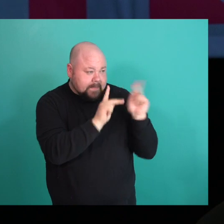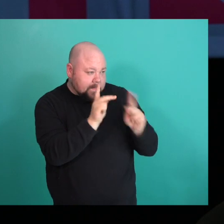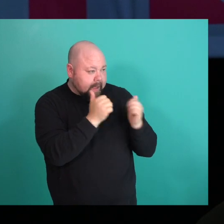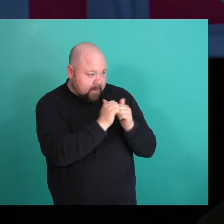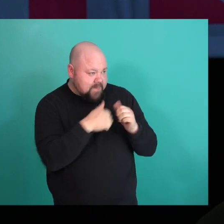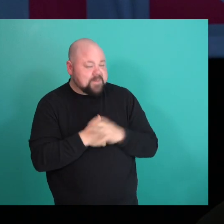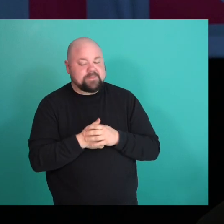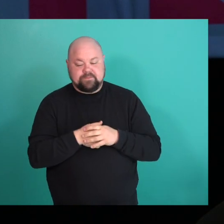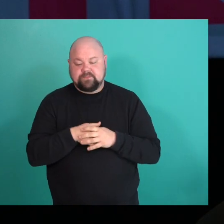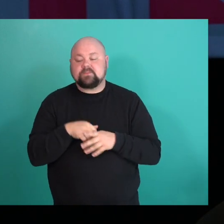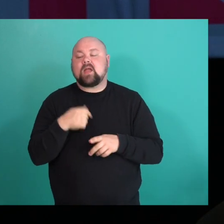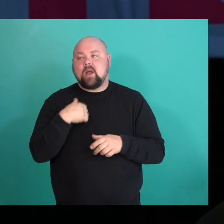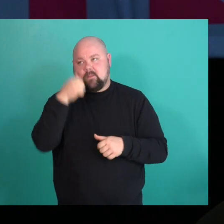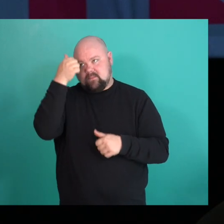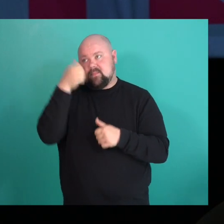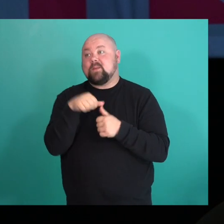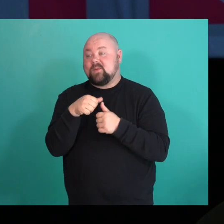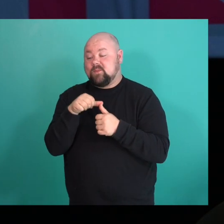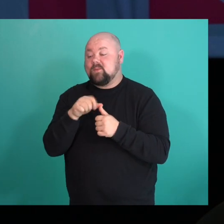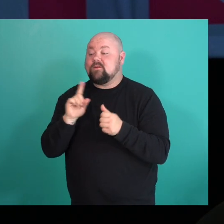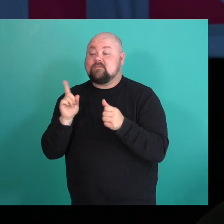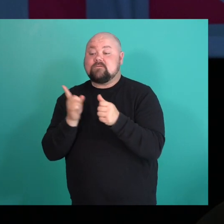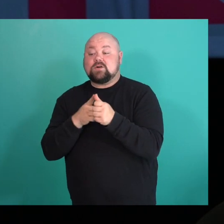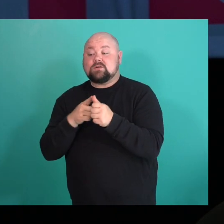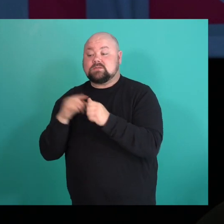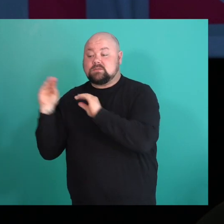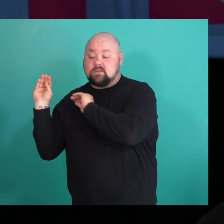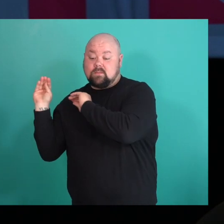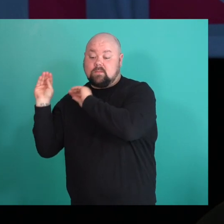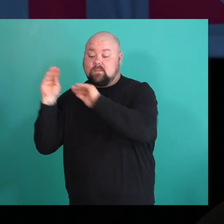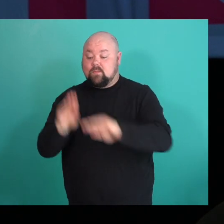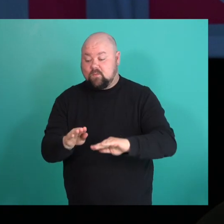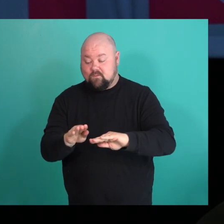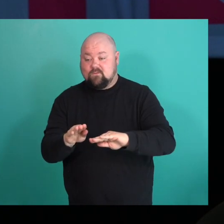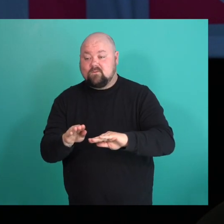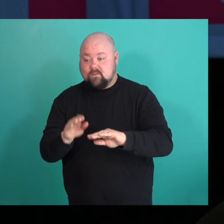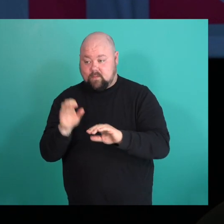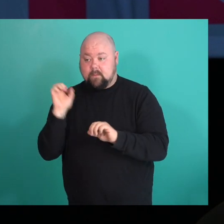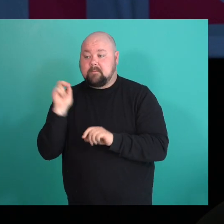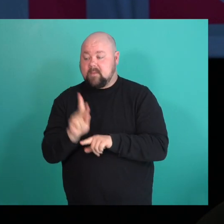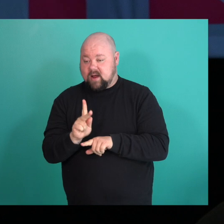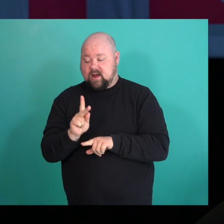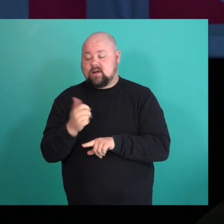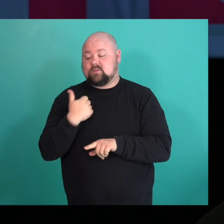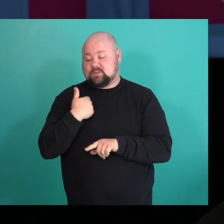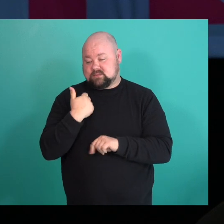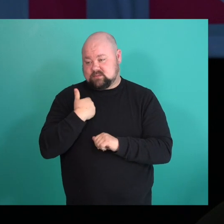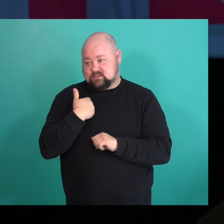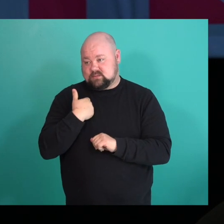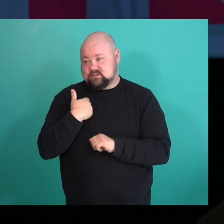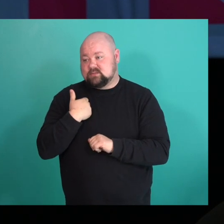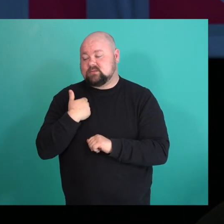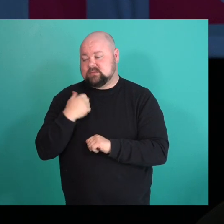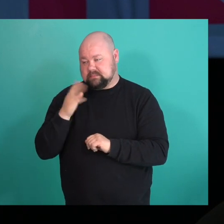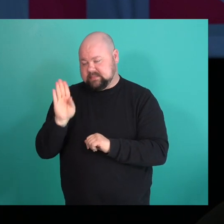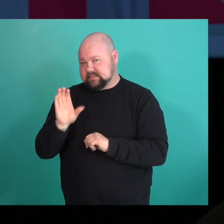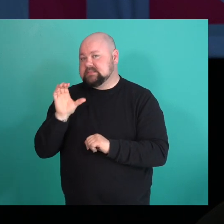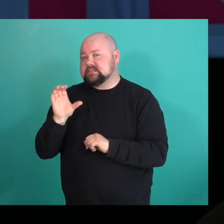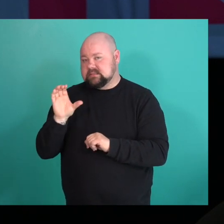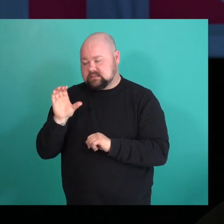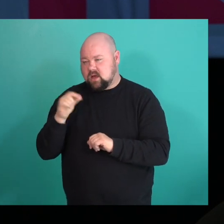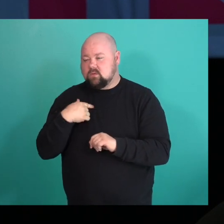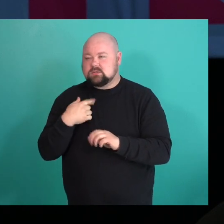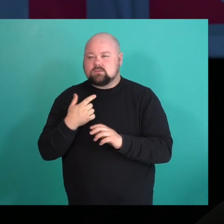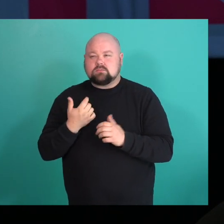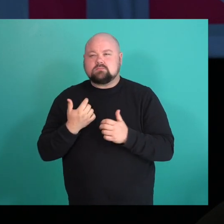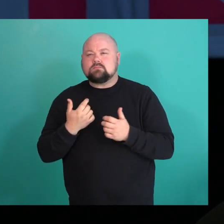Well, I remember when, when we first came back to, when we first came, when we first came back to Canada to BC and trying